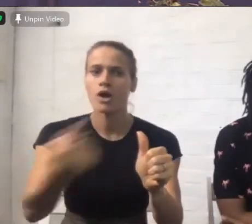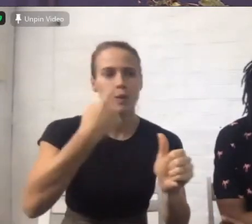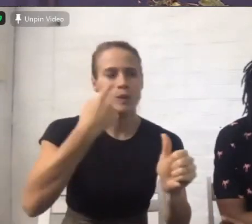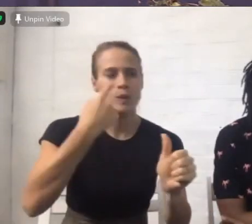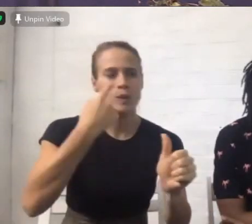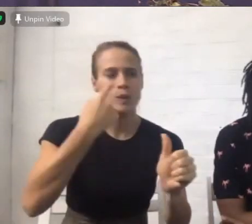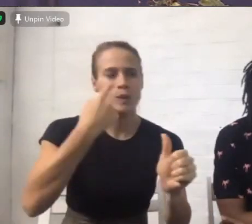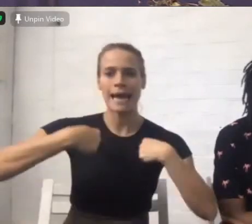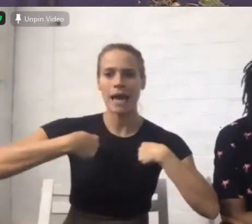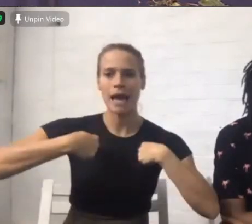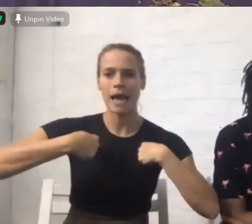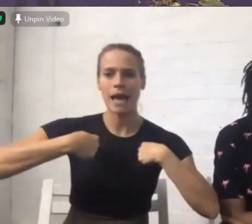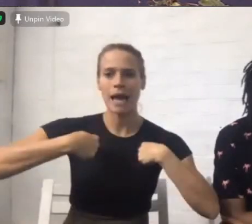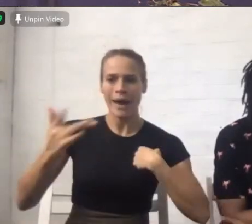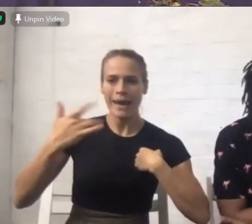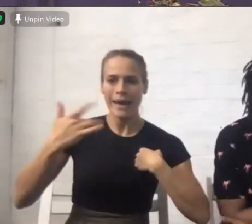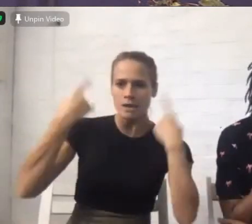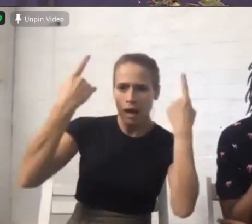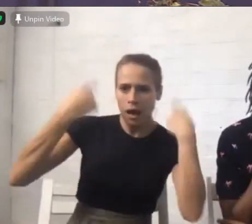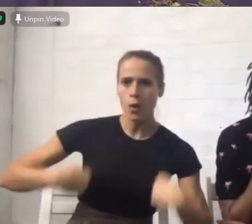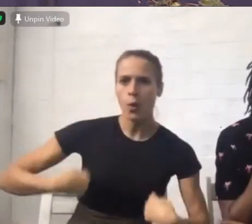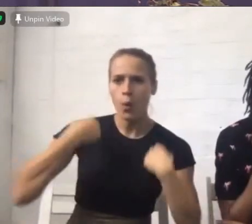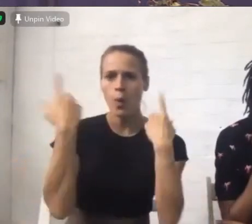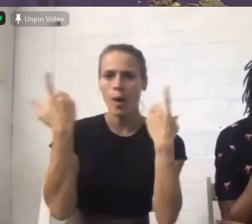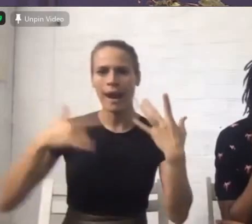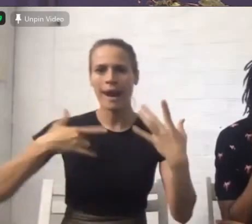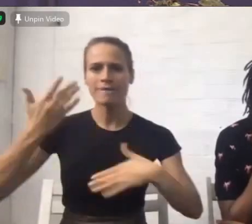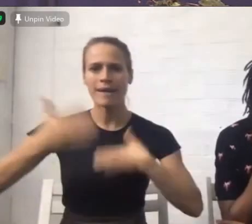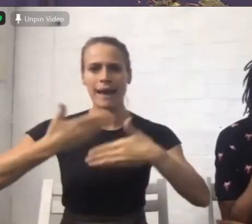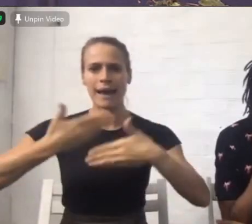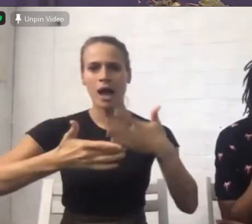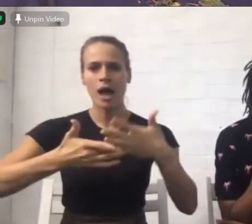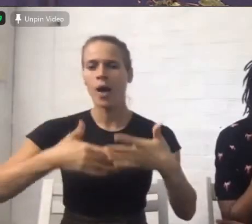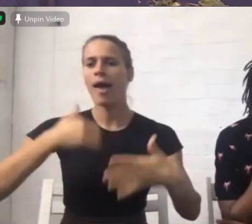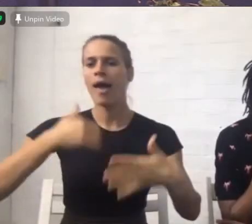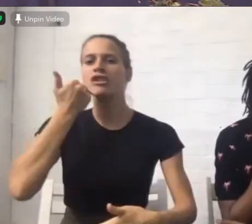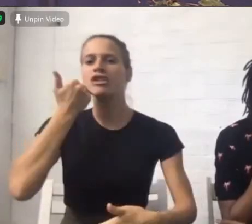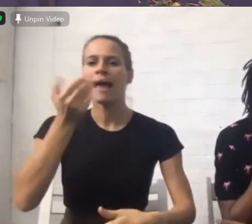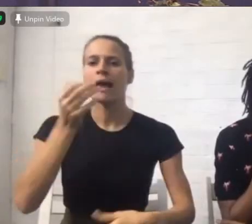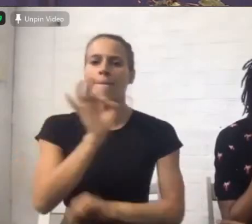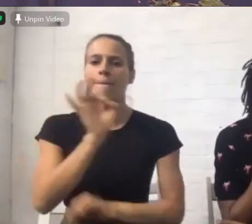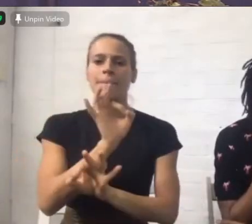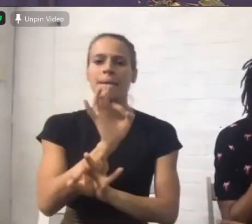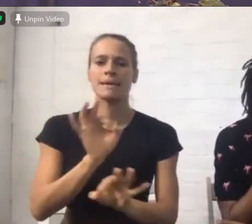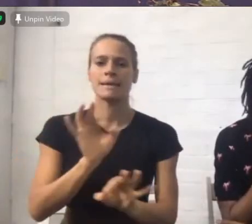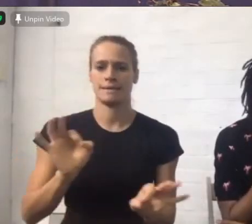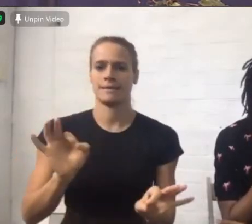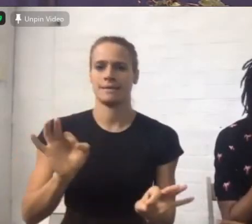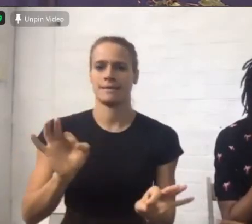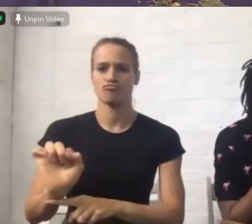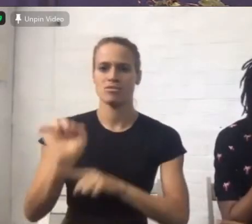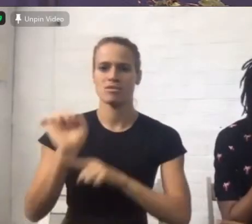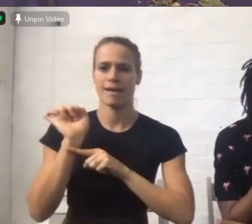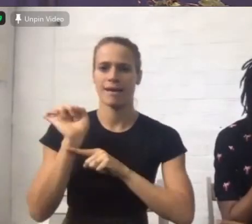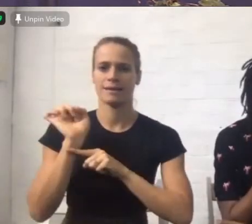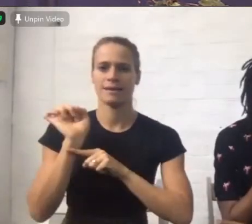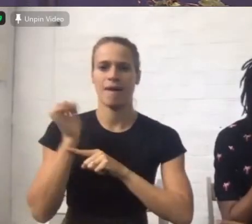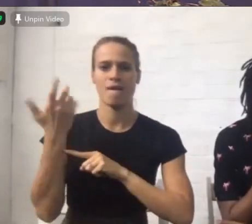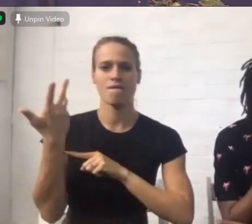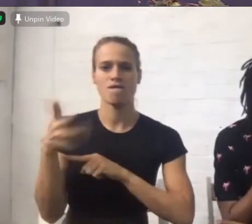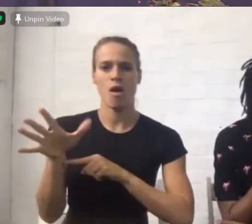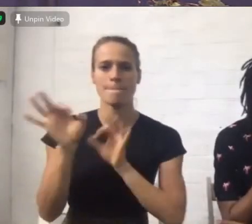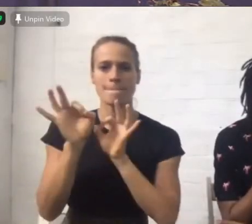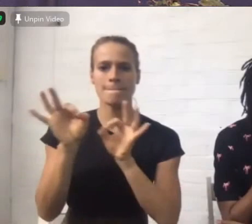shielded supernaturally guarded by the power of God protected by the shalom of God I prophesy